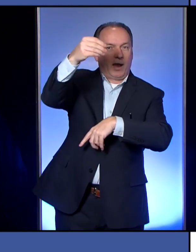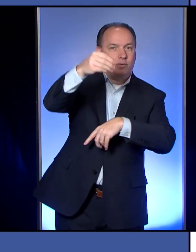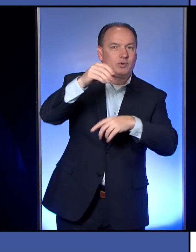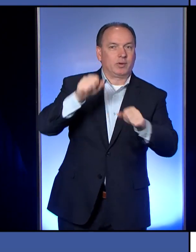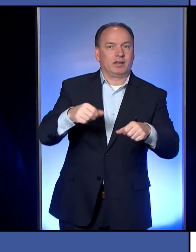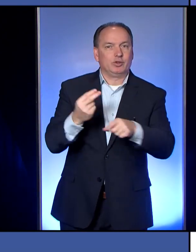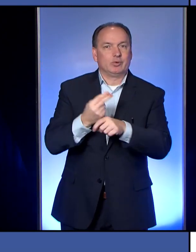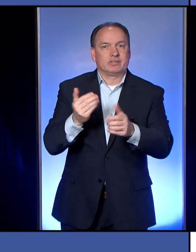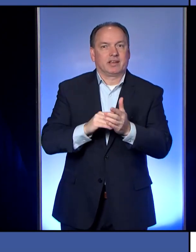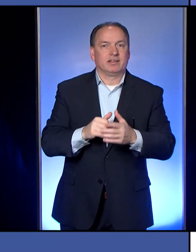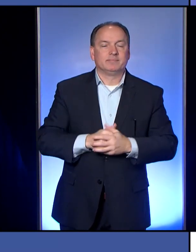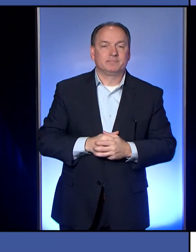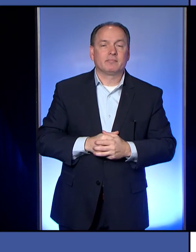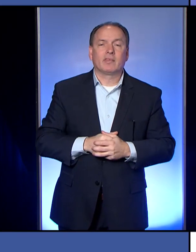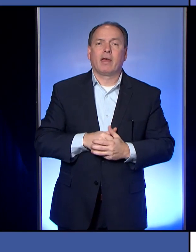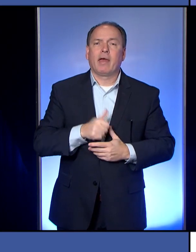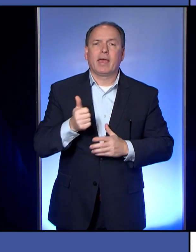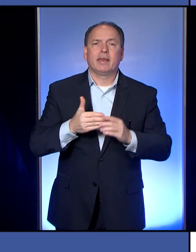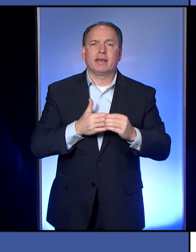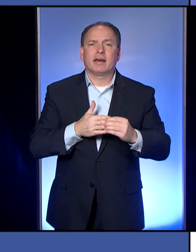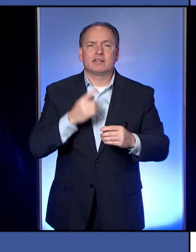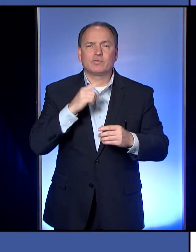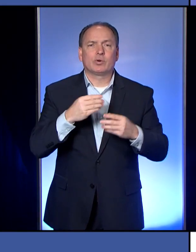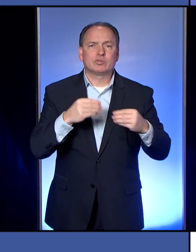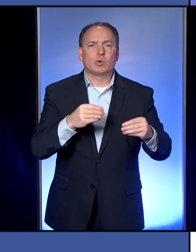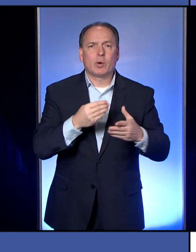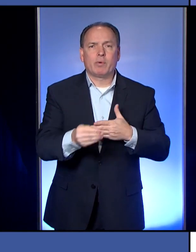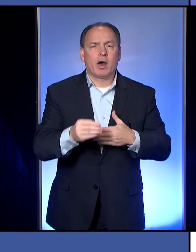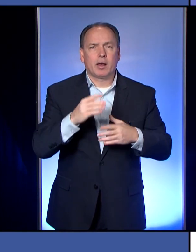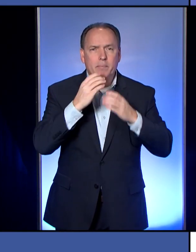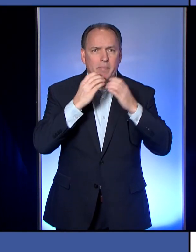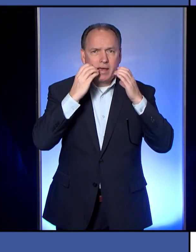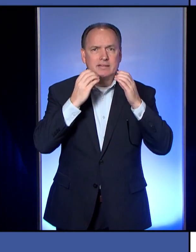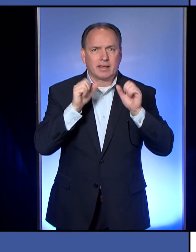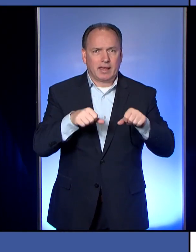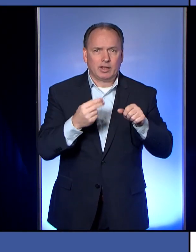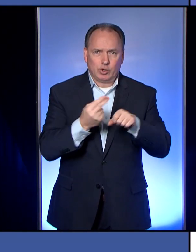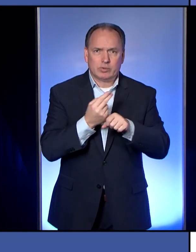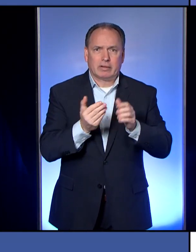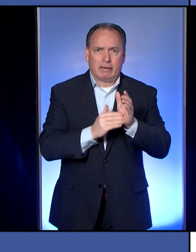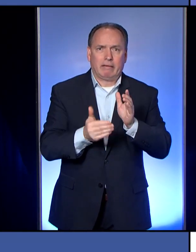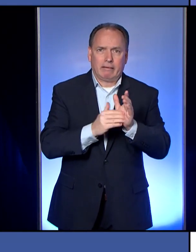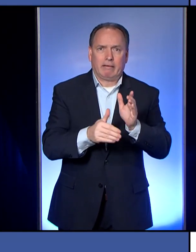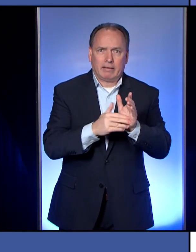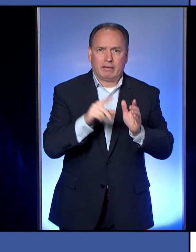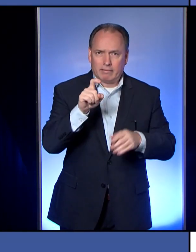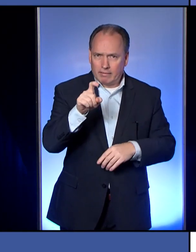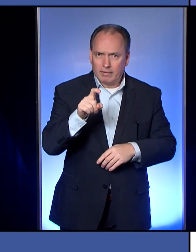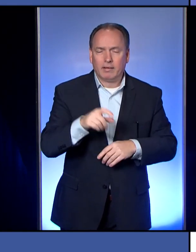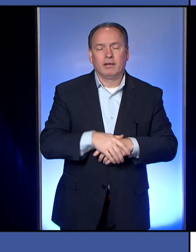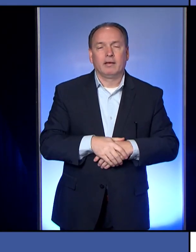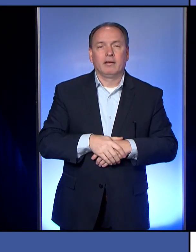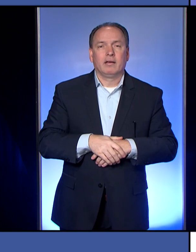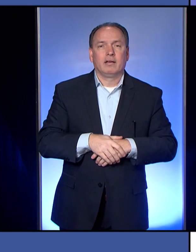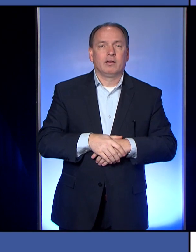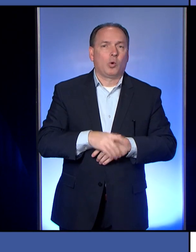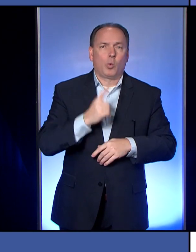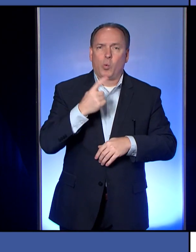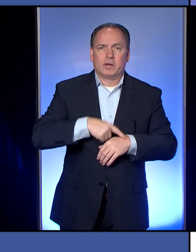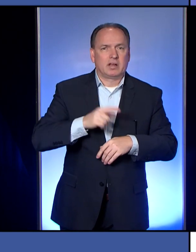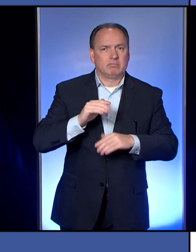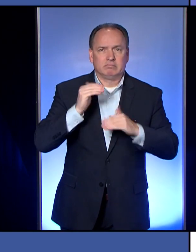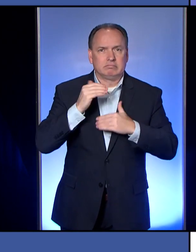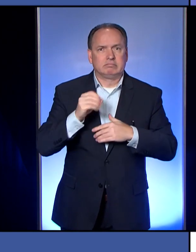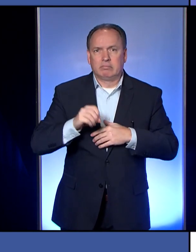And any guidance on those store-bought masks? If I happen to have one of those, am I able to reuse it or is that something that I need to pitch and then move on to